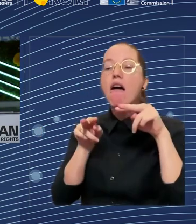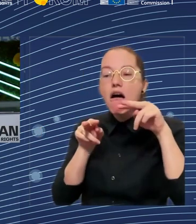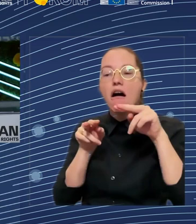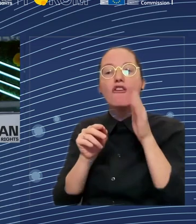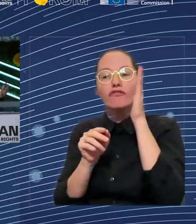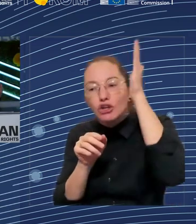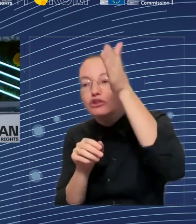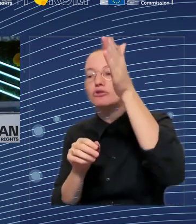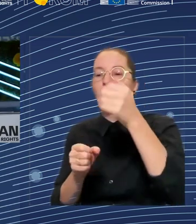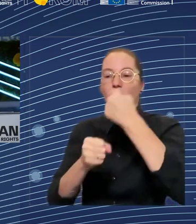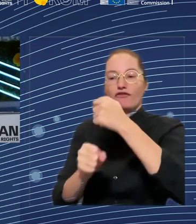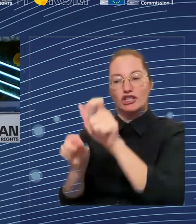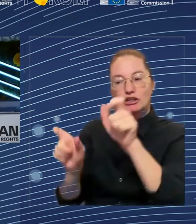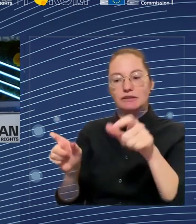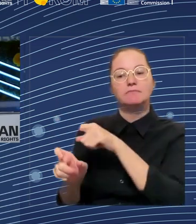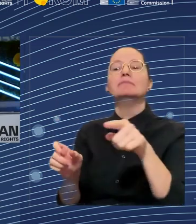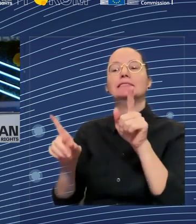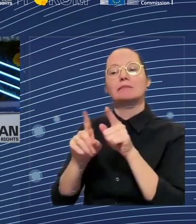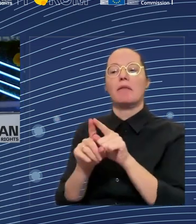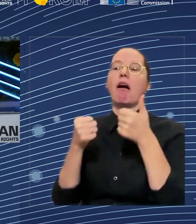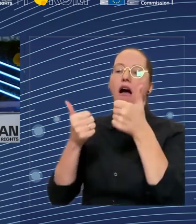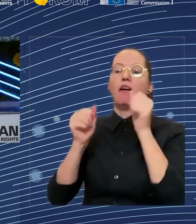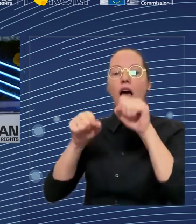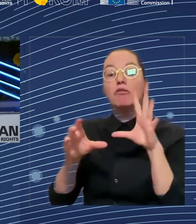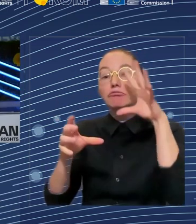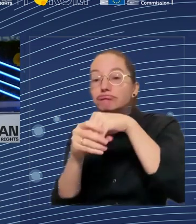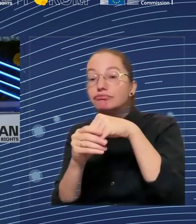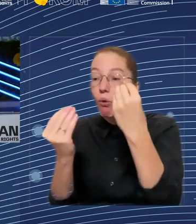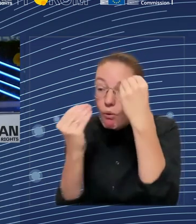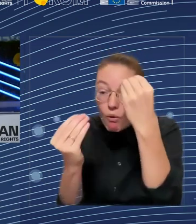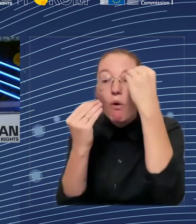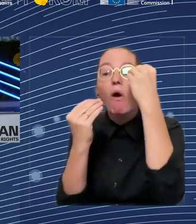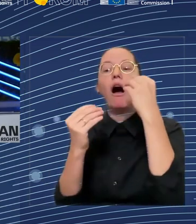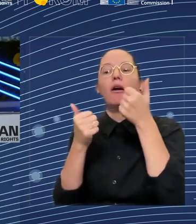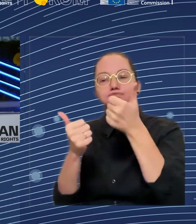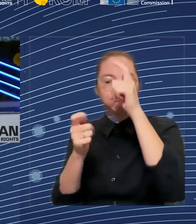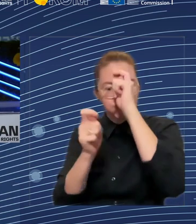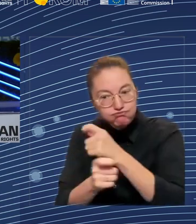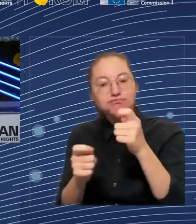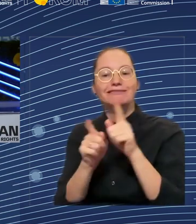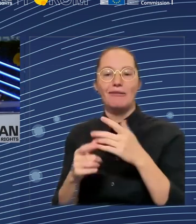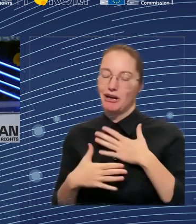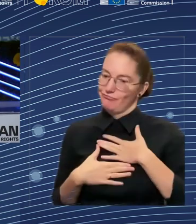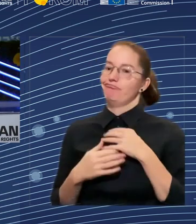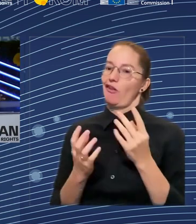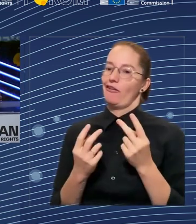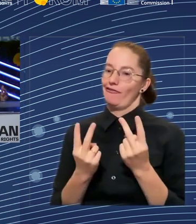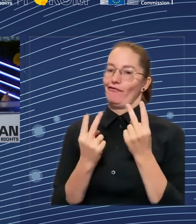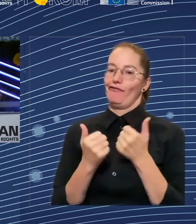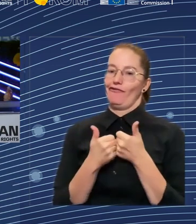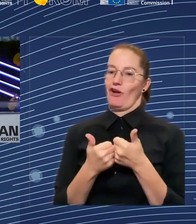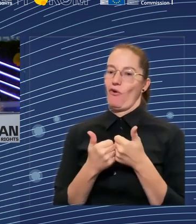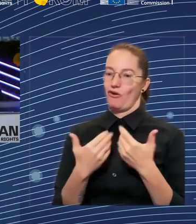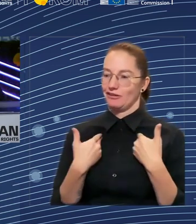the Net Zero industries. Then I come to the improvement of working conditions. Well, it is difficult. I have a